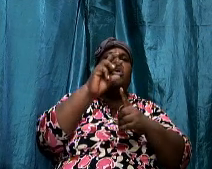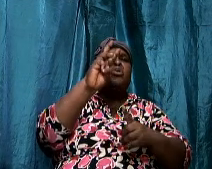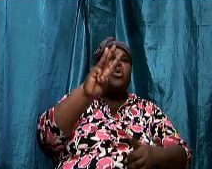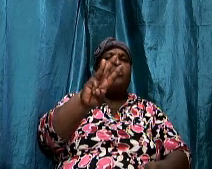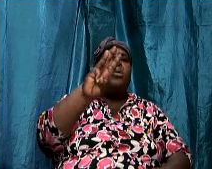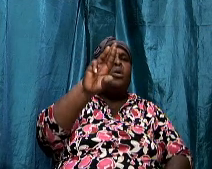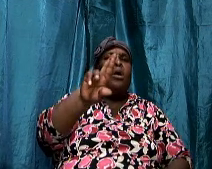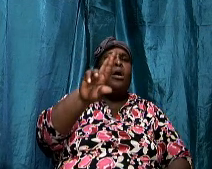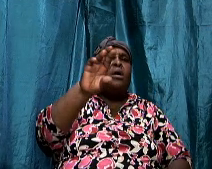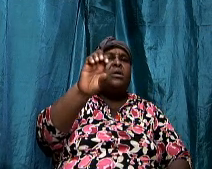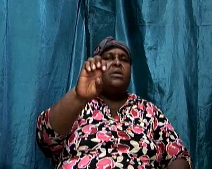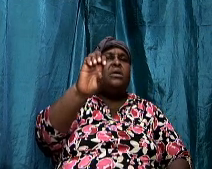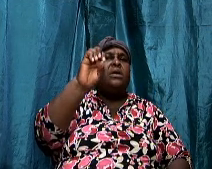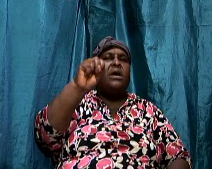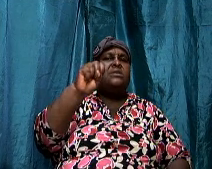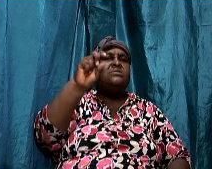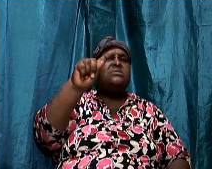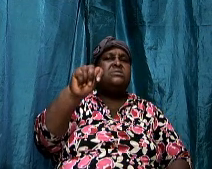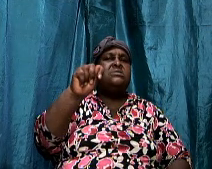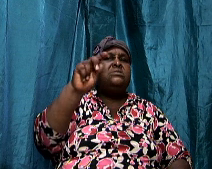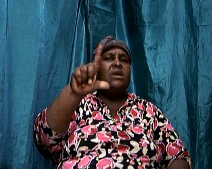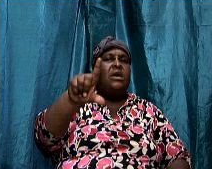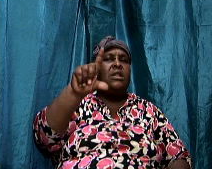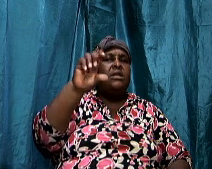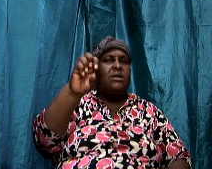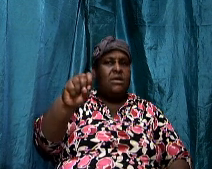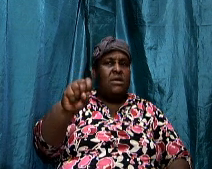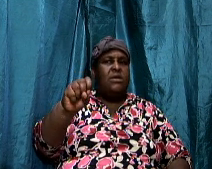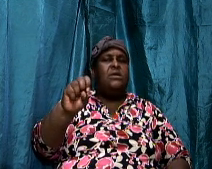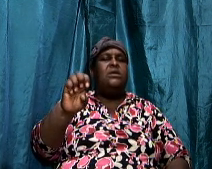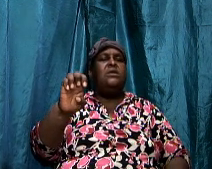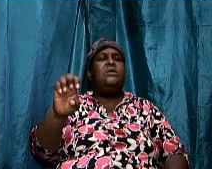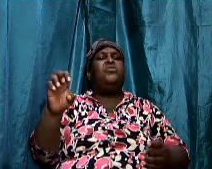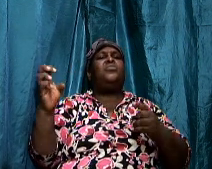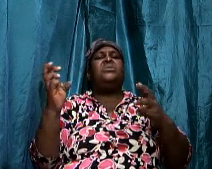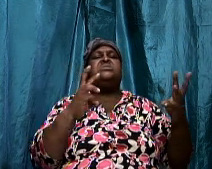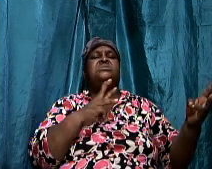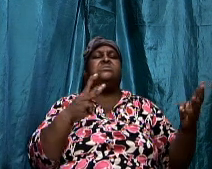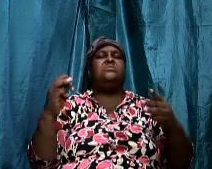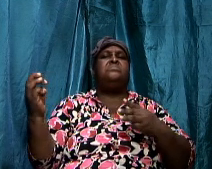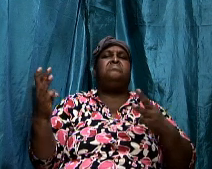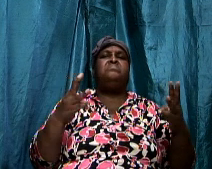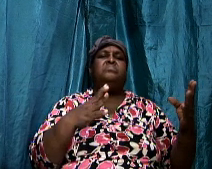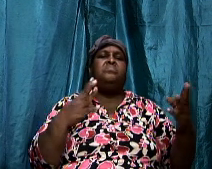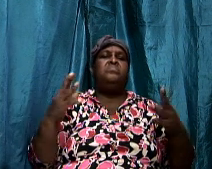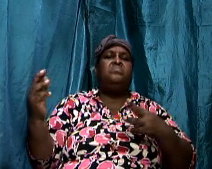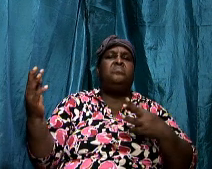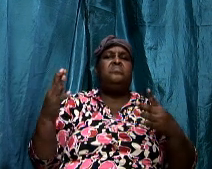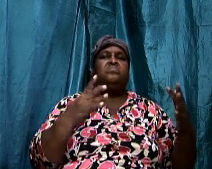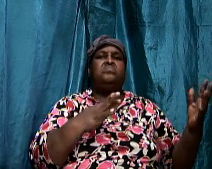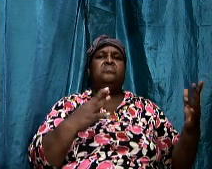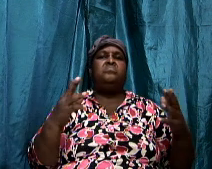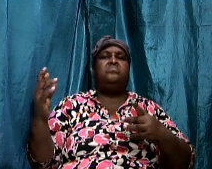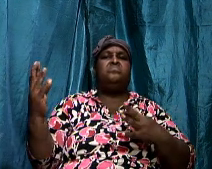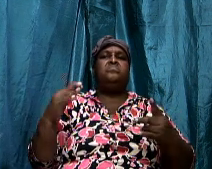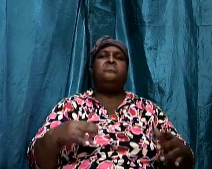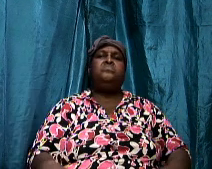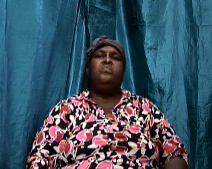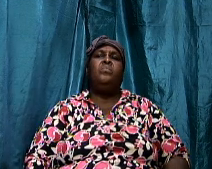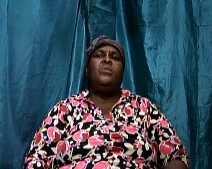through and I want us to focus on the screen on the on the first slide so that we can